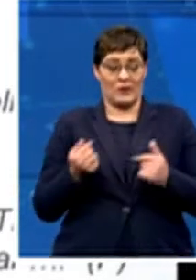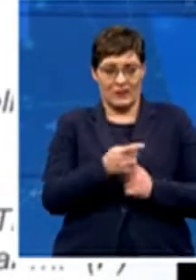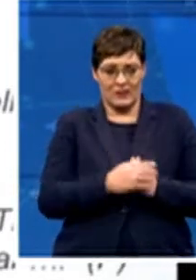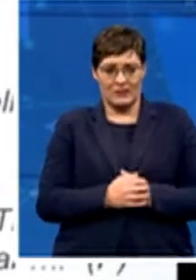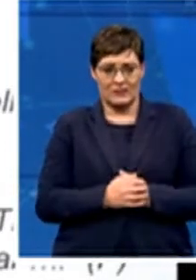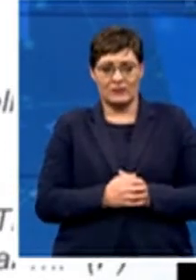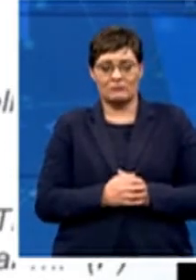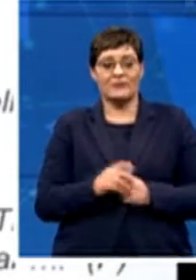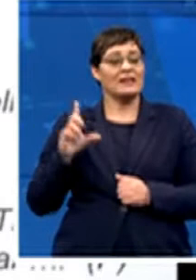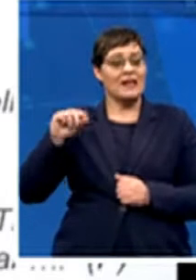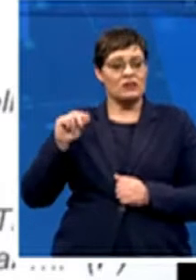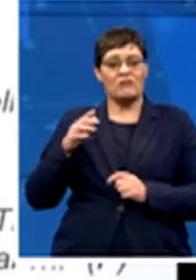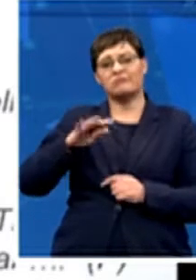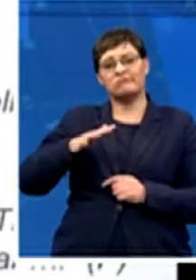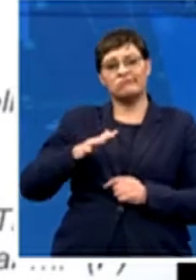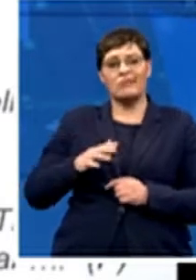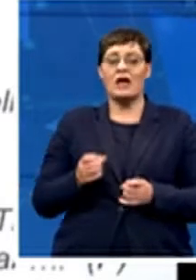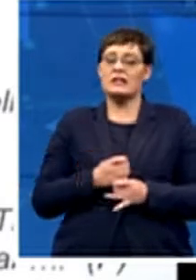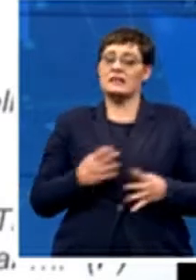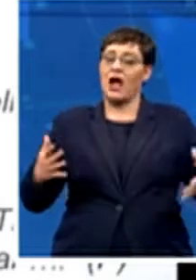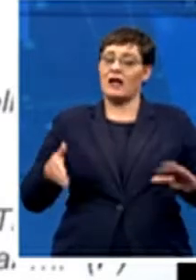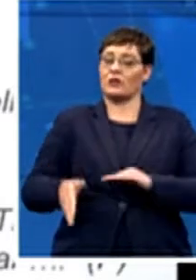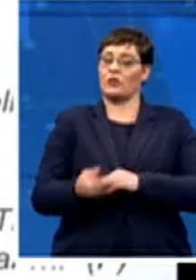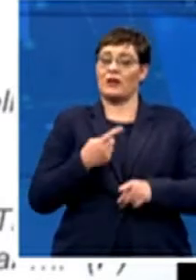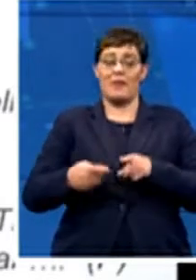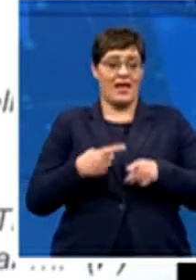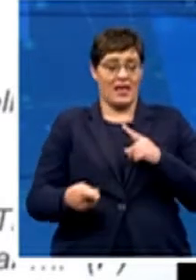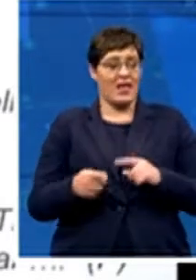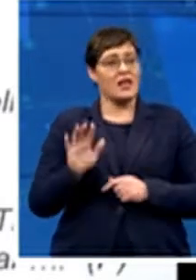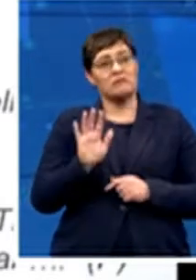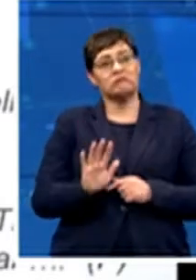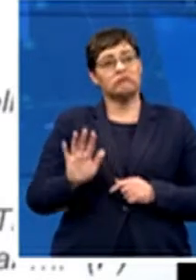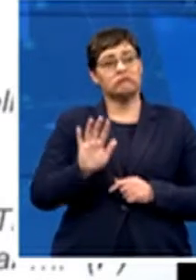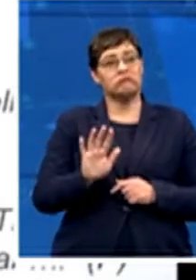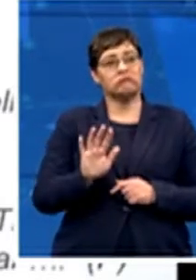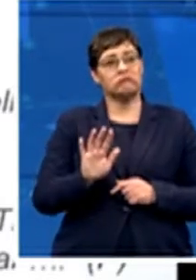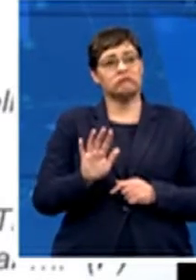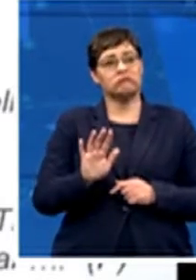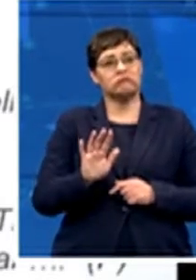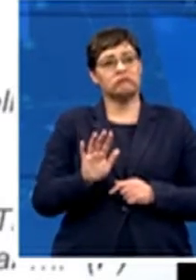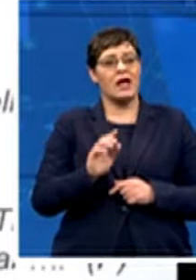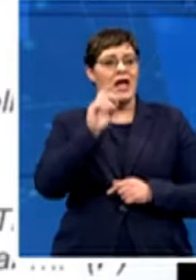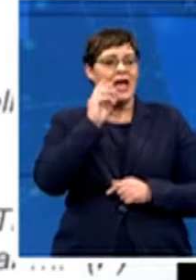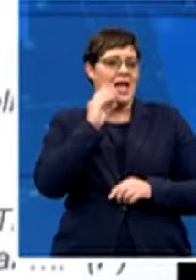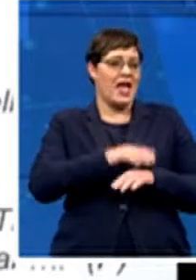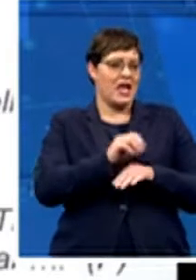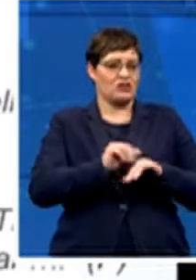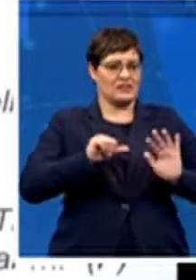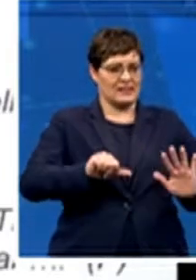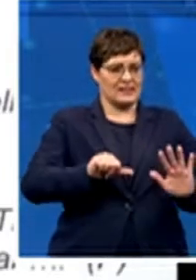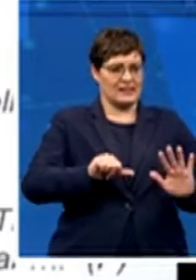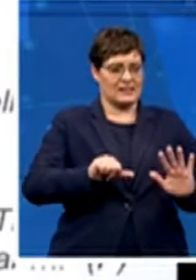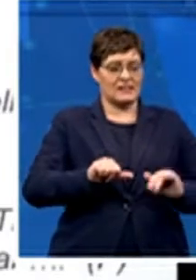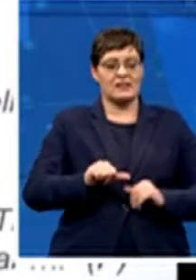playing cricket, the average age was age six. But interestingly, the white cricketers started playing earlier,